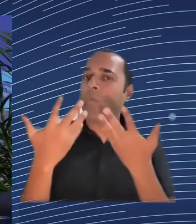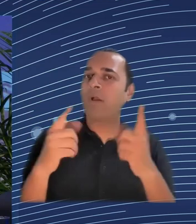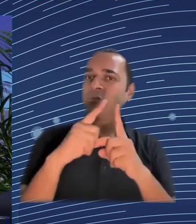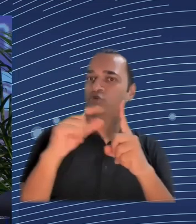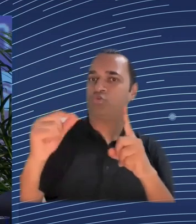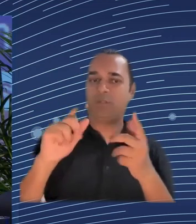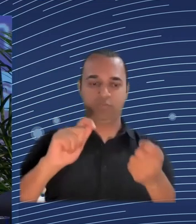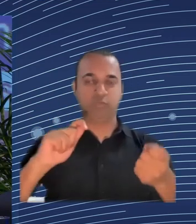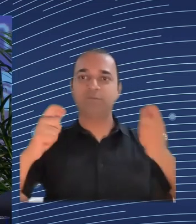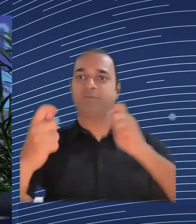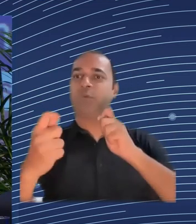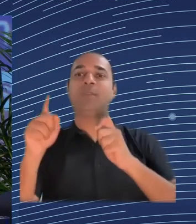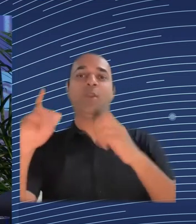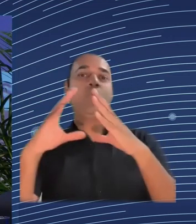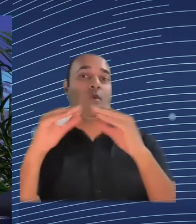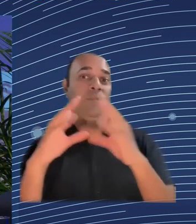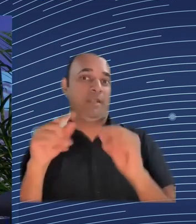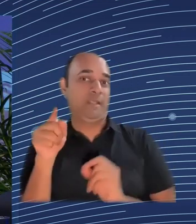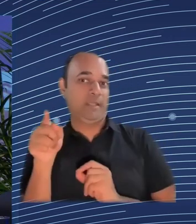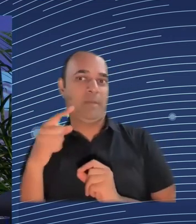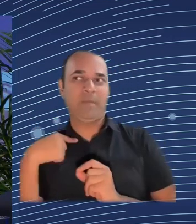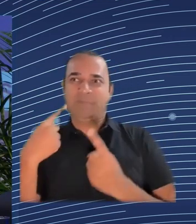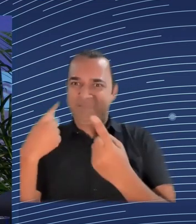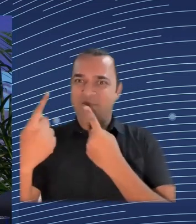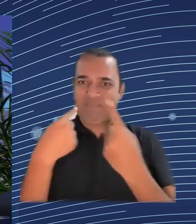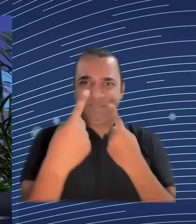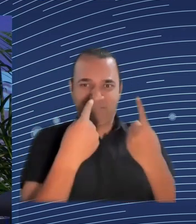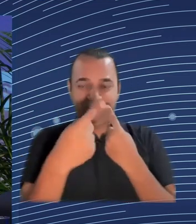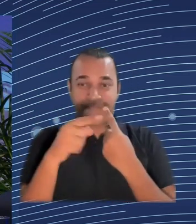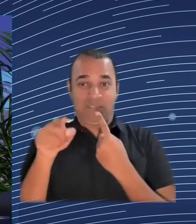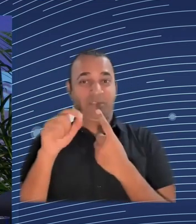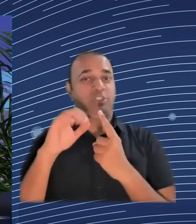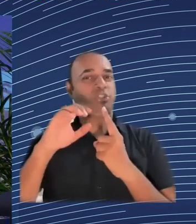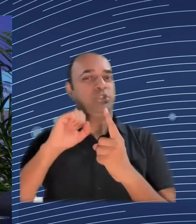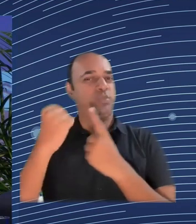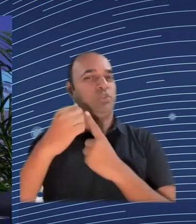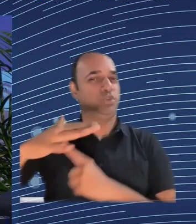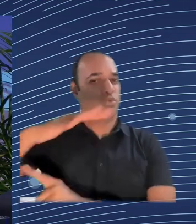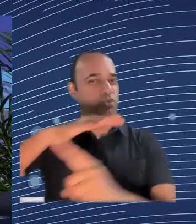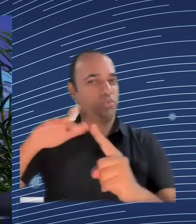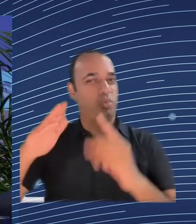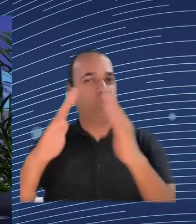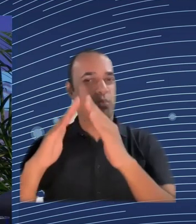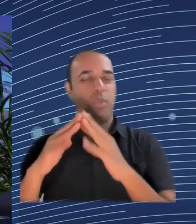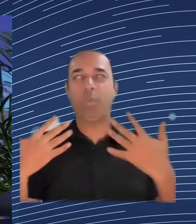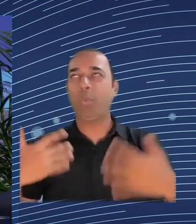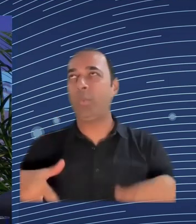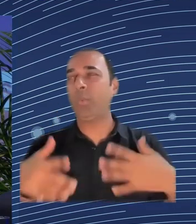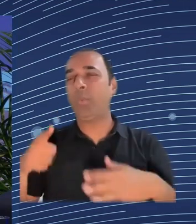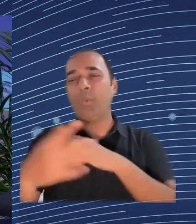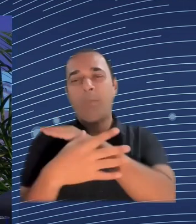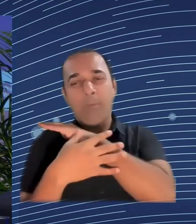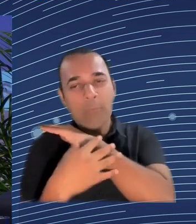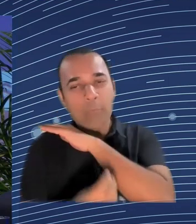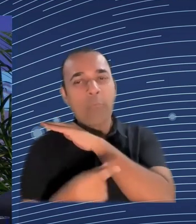millions of seniors that are living with minimum pensions and are at risk of poverty, although they are in a pension.